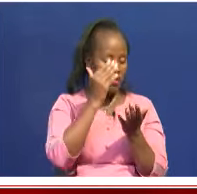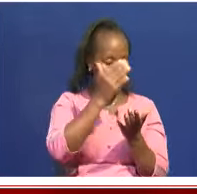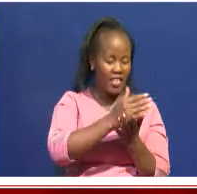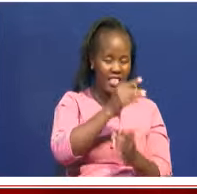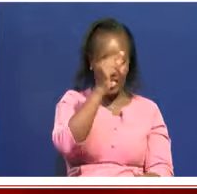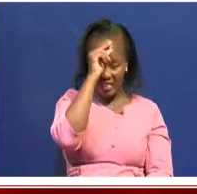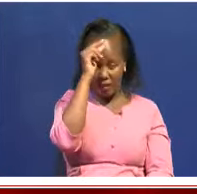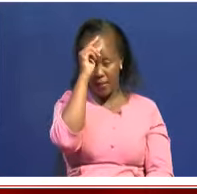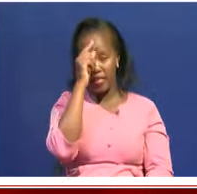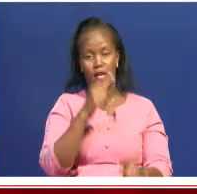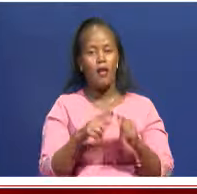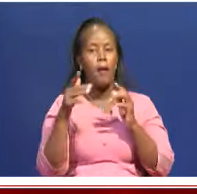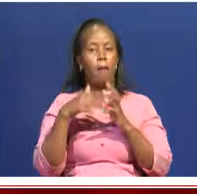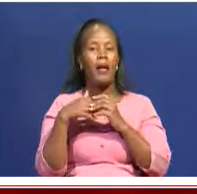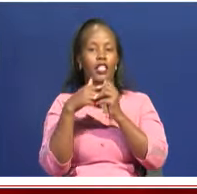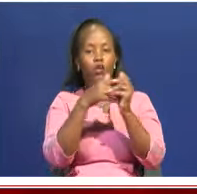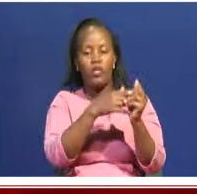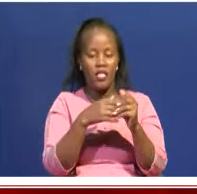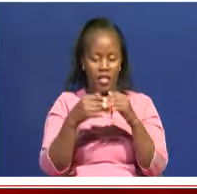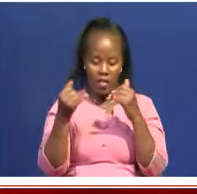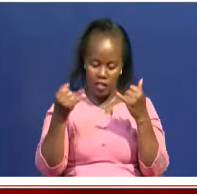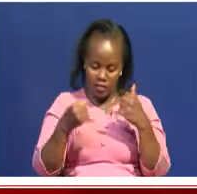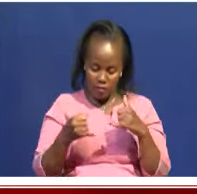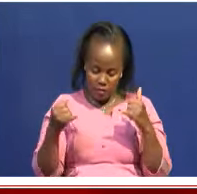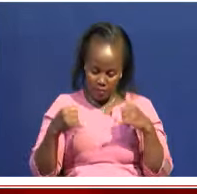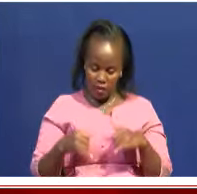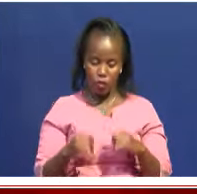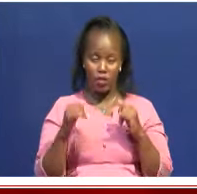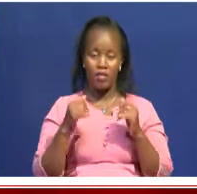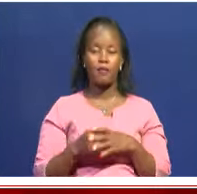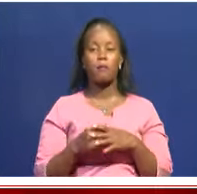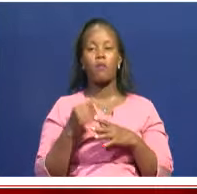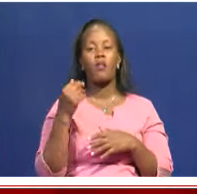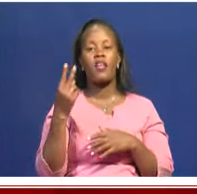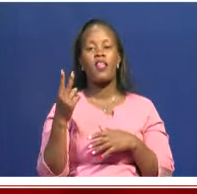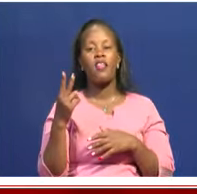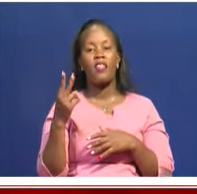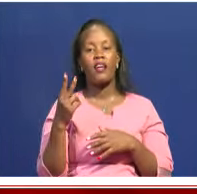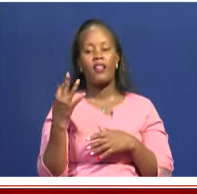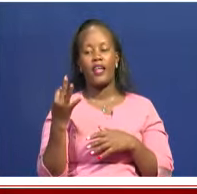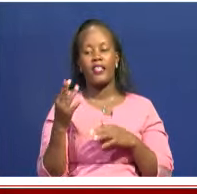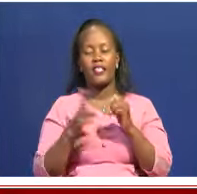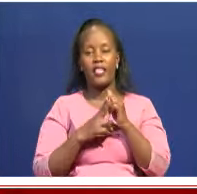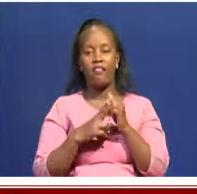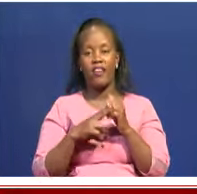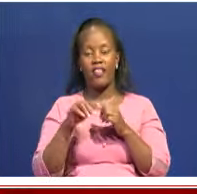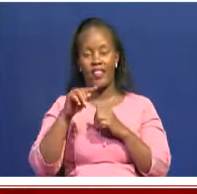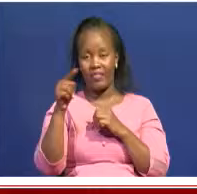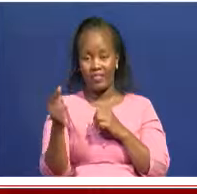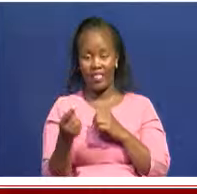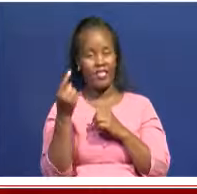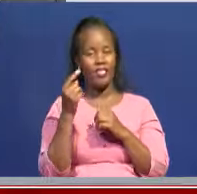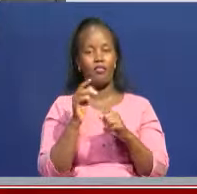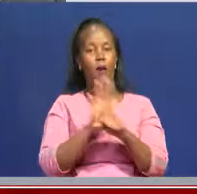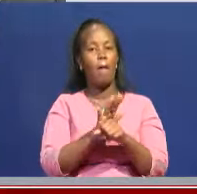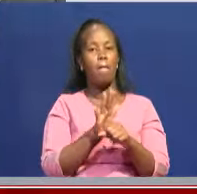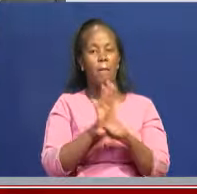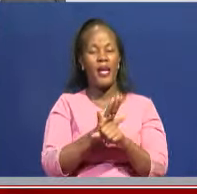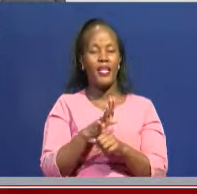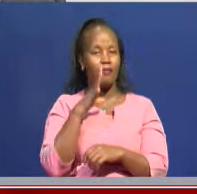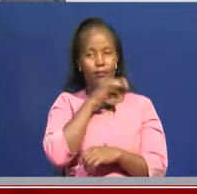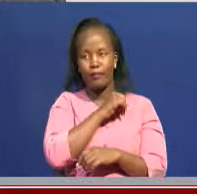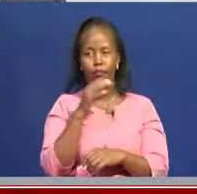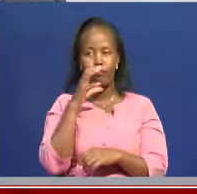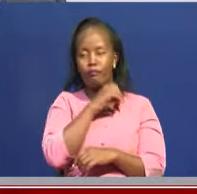implementation of that as government. That we found 37,000 objects and artifacts missing and in different